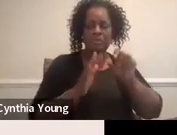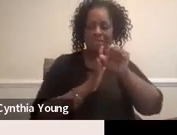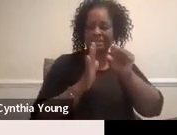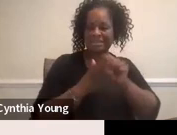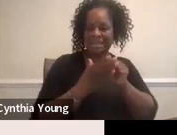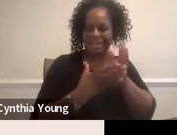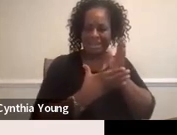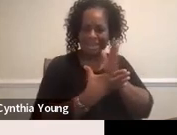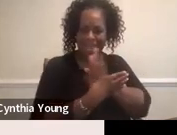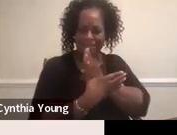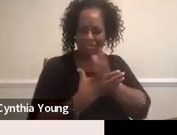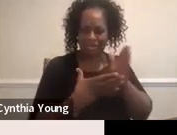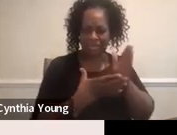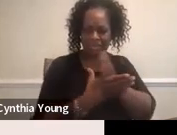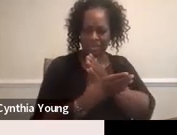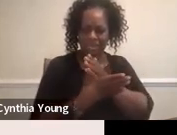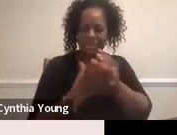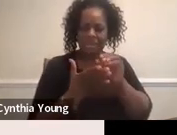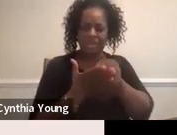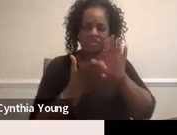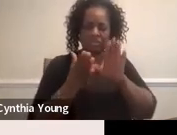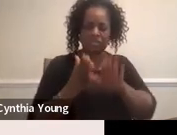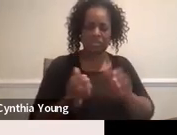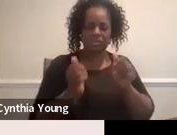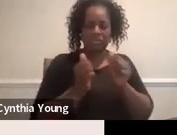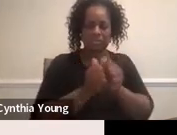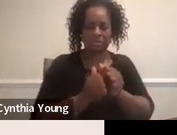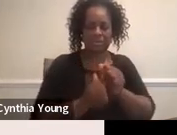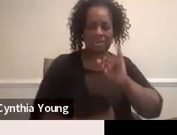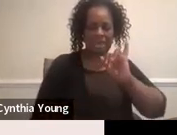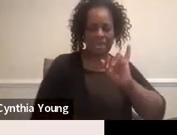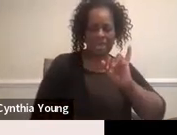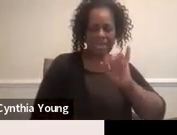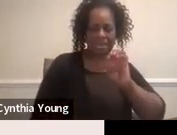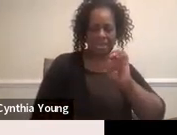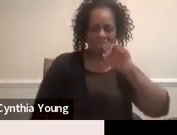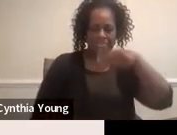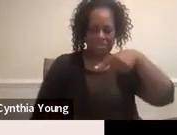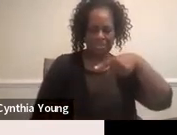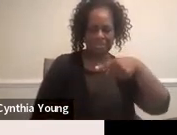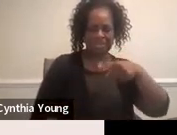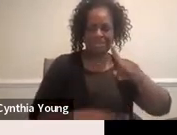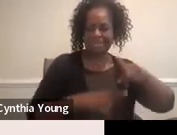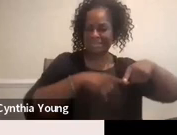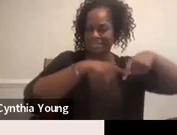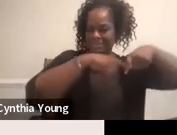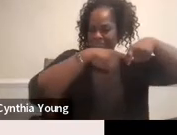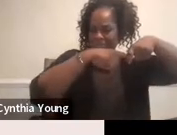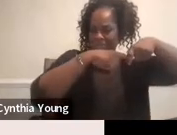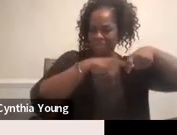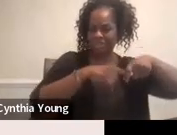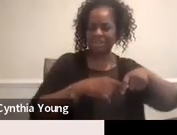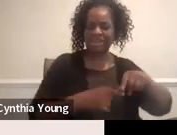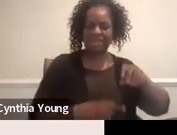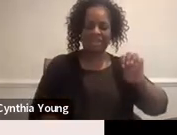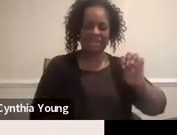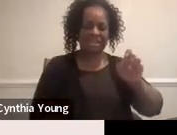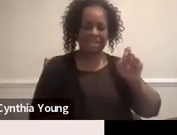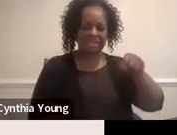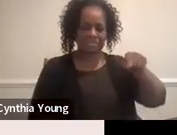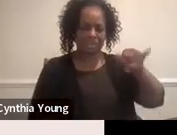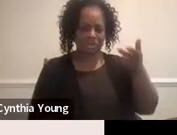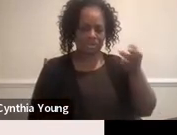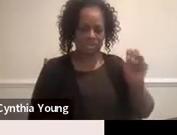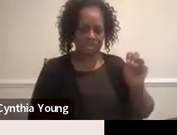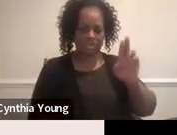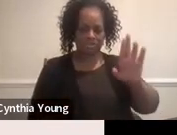students with IEPs. So you're comparing suspension and expulsion for more than 10 days of